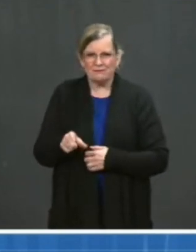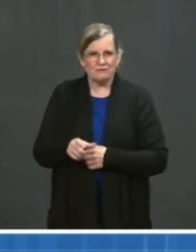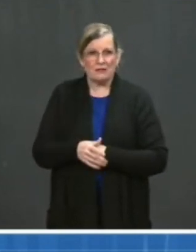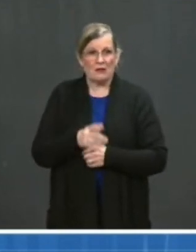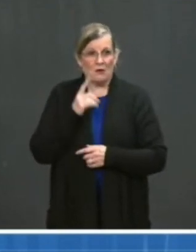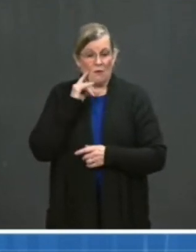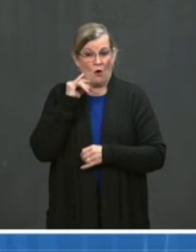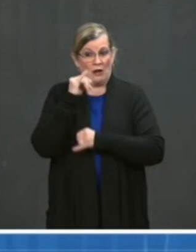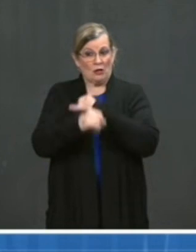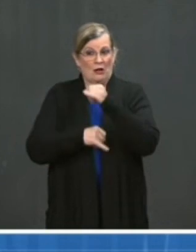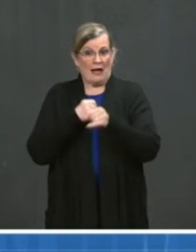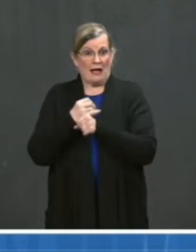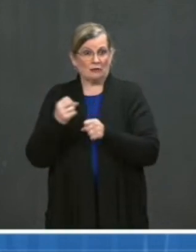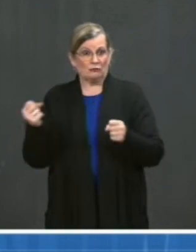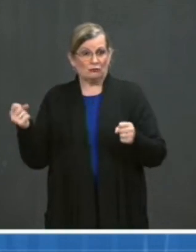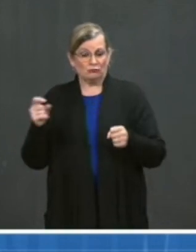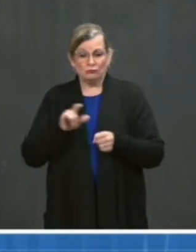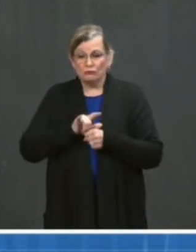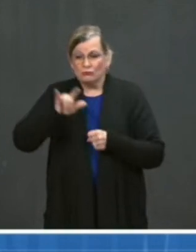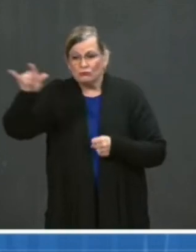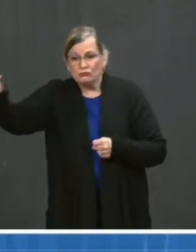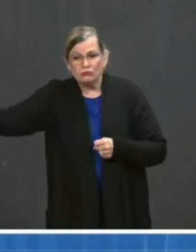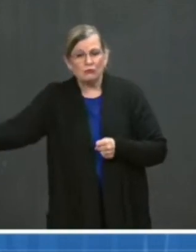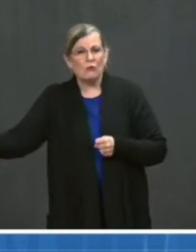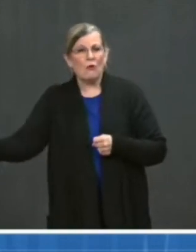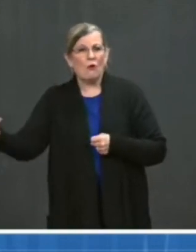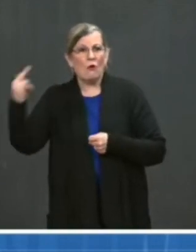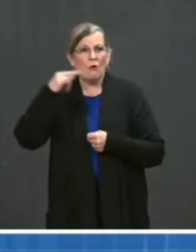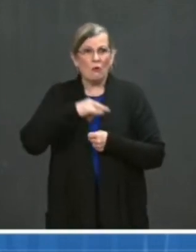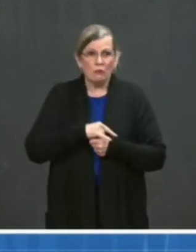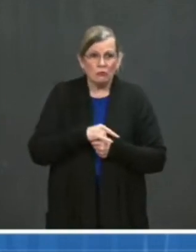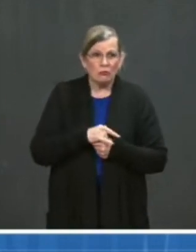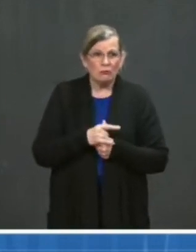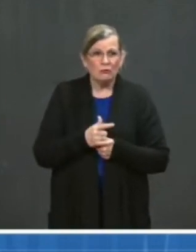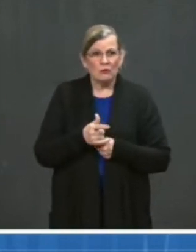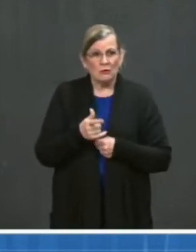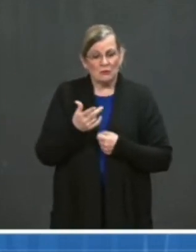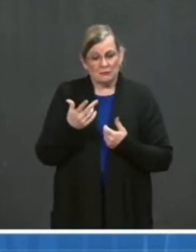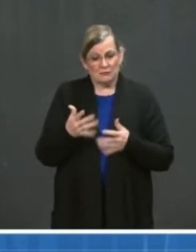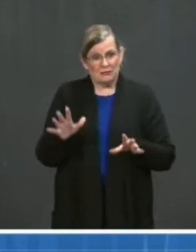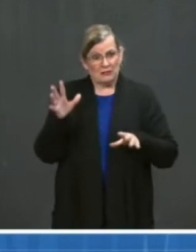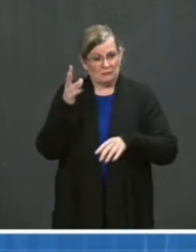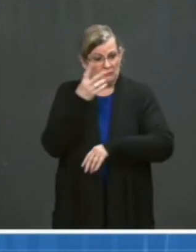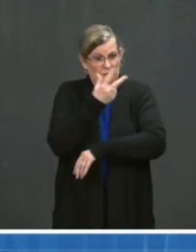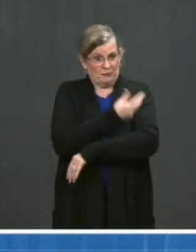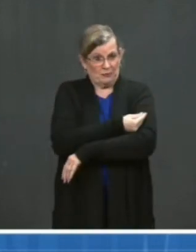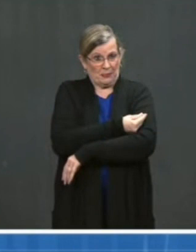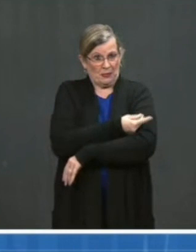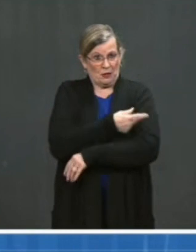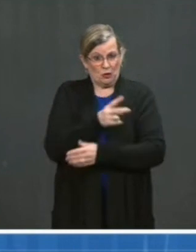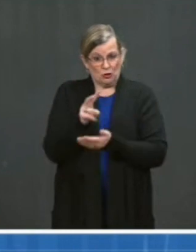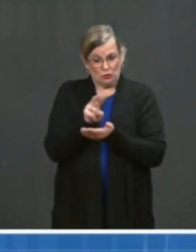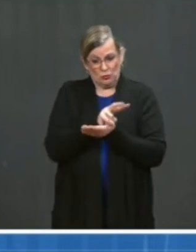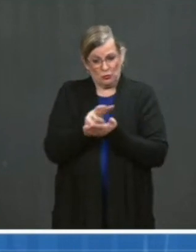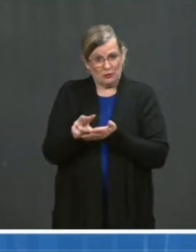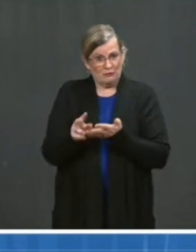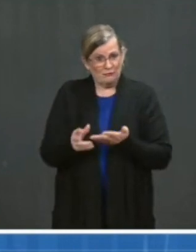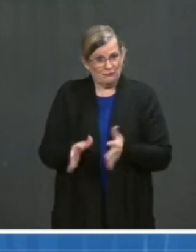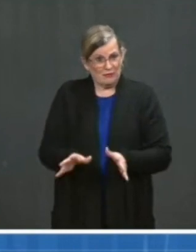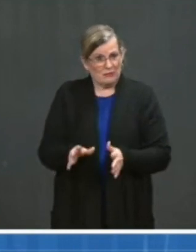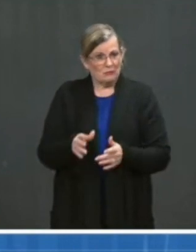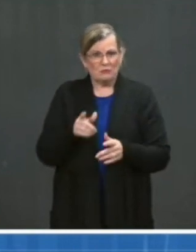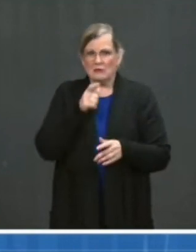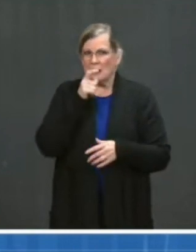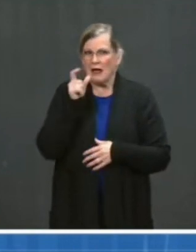fully vaccinated people do not need to get a COVID-19 test before they leave the United States unless it is required by their